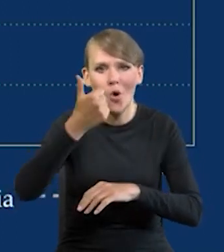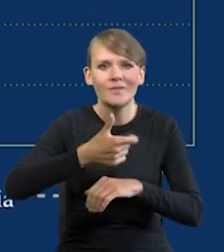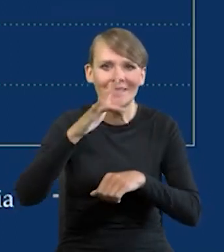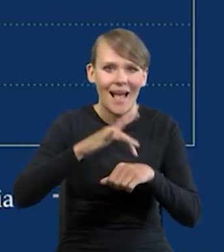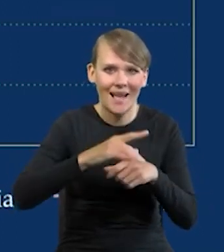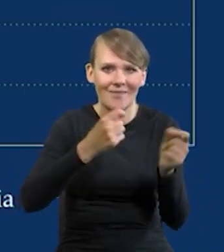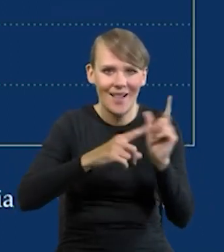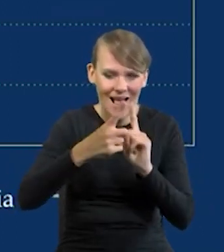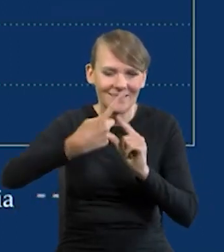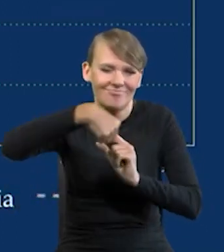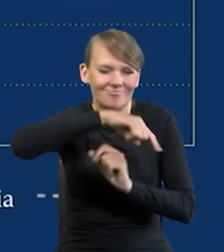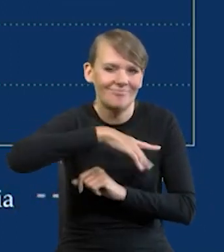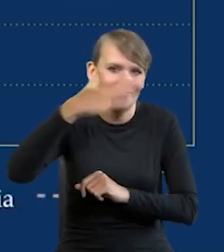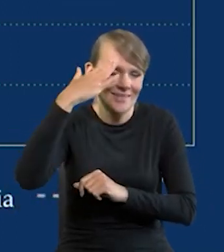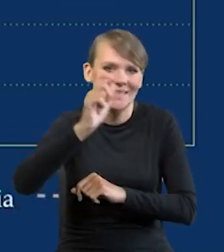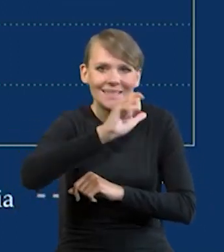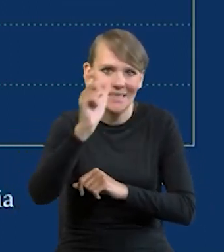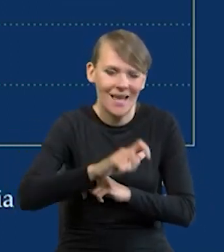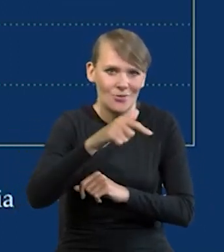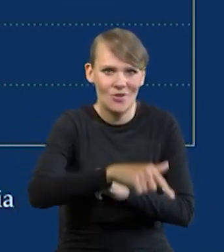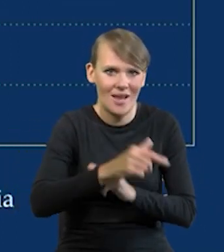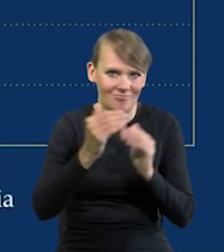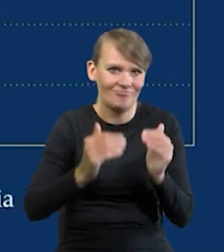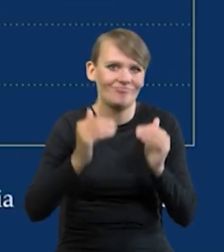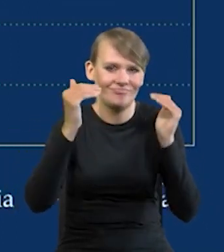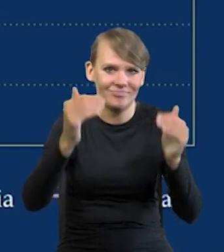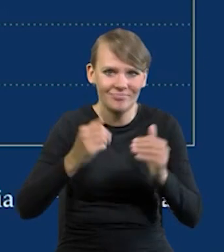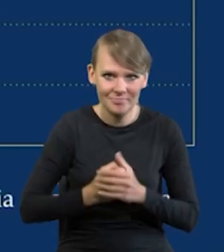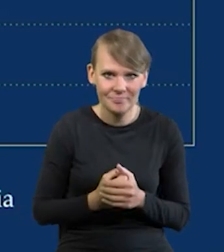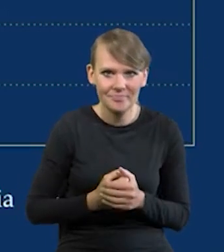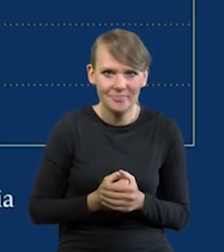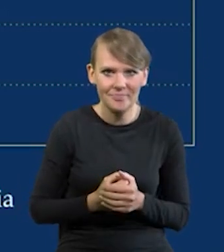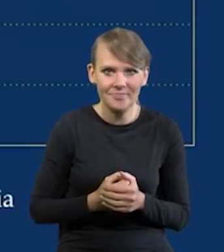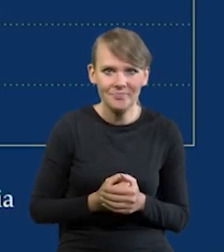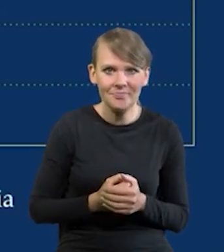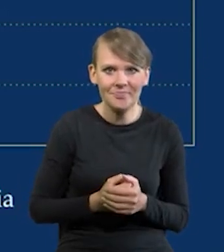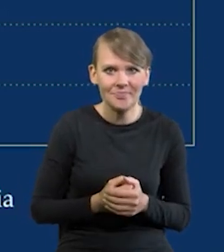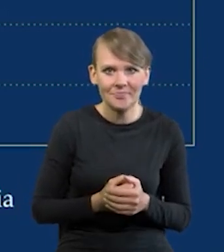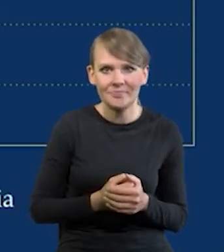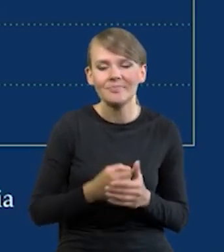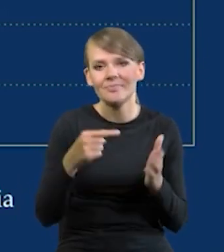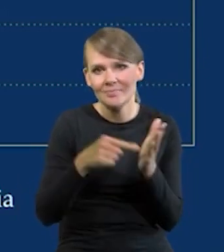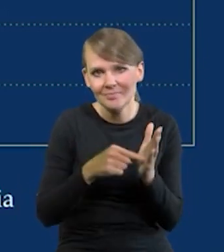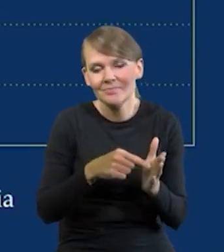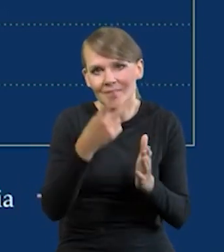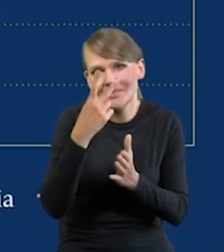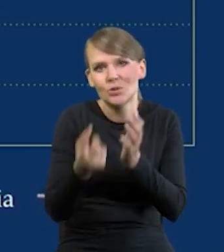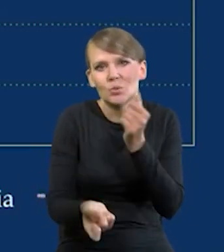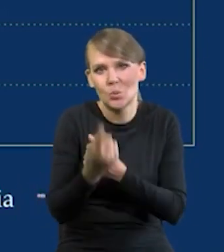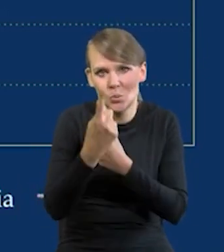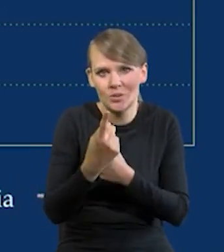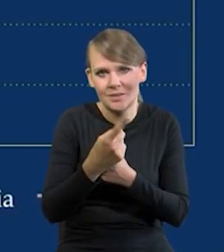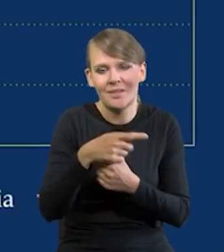.1% in August. Glapiński stated his preference for gradual interest rate adjustment over significant action. We prefer